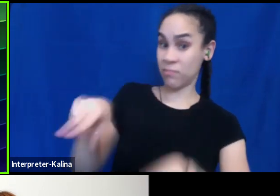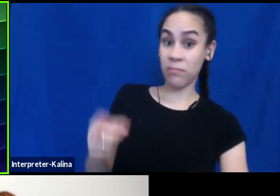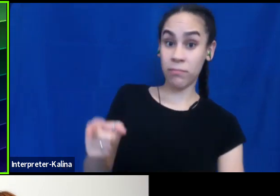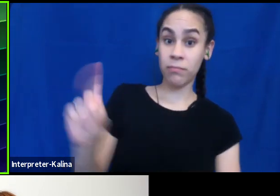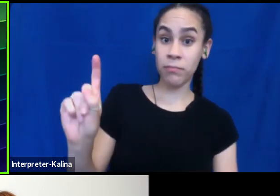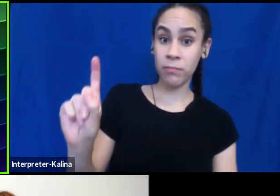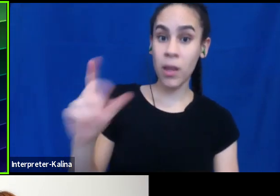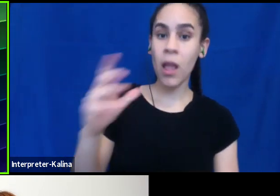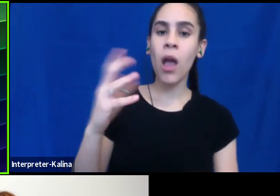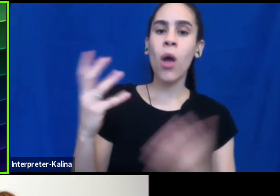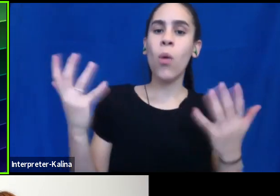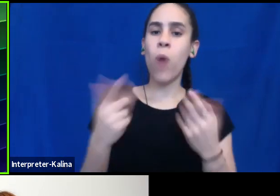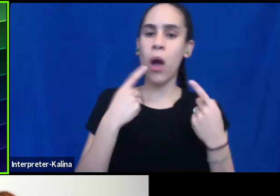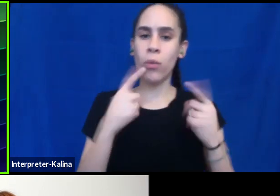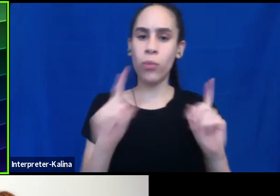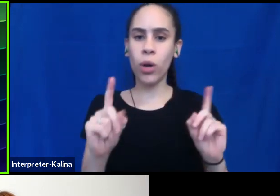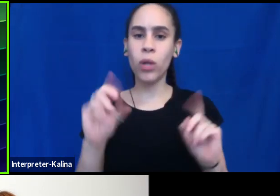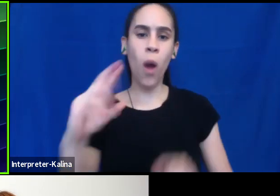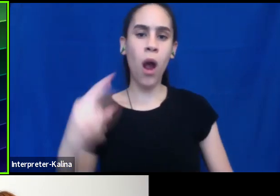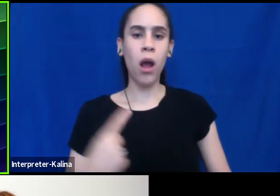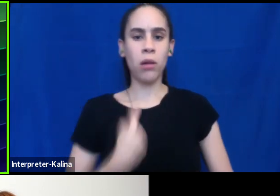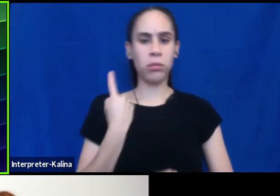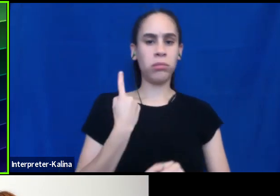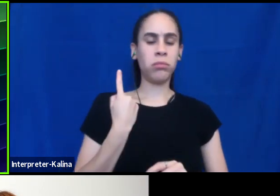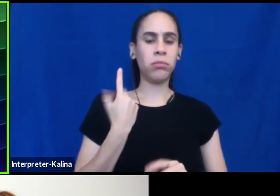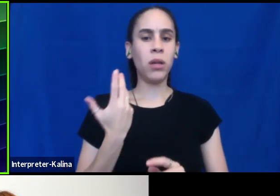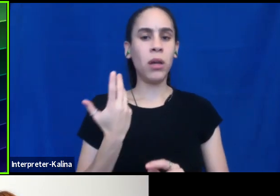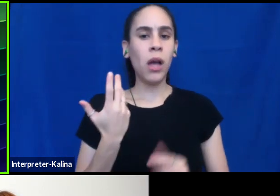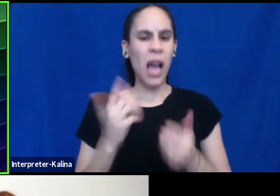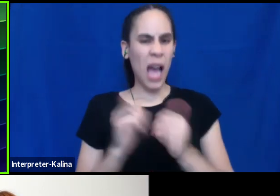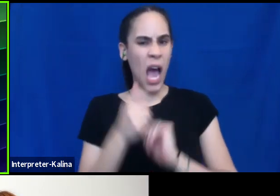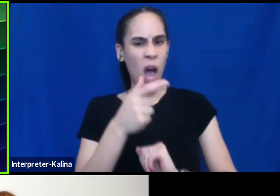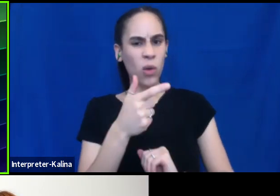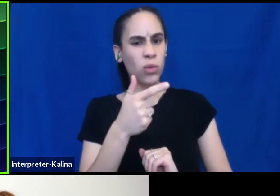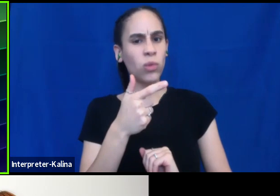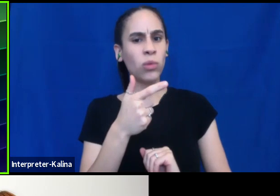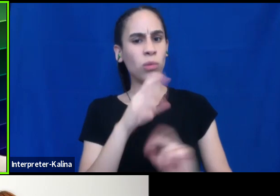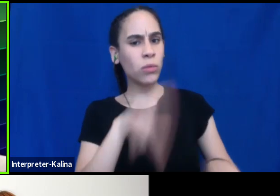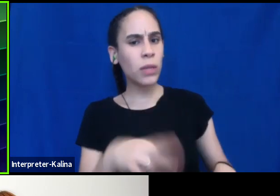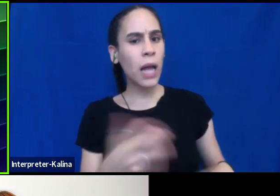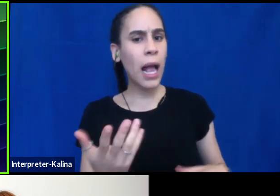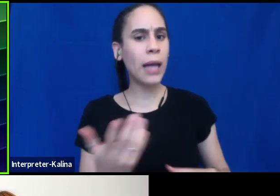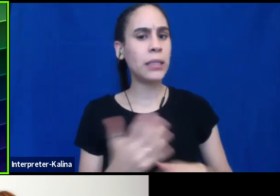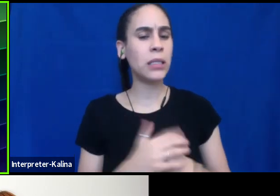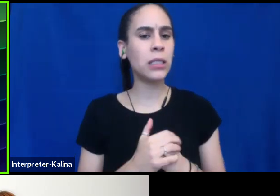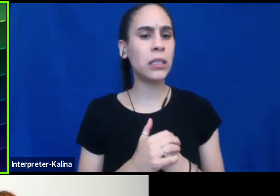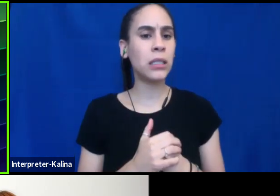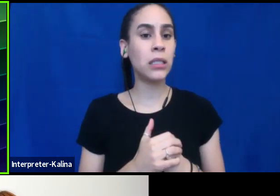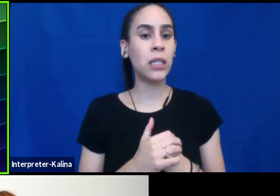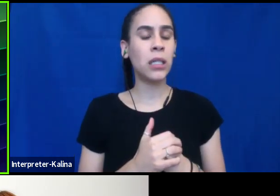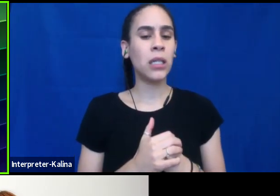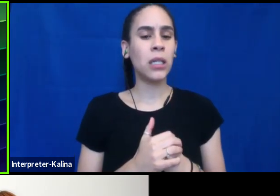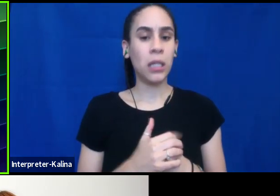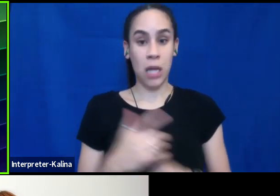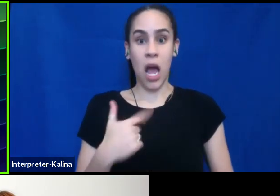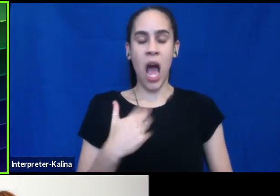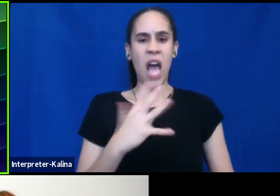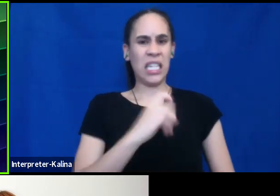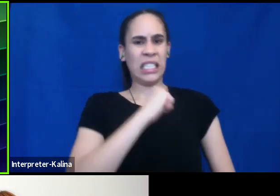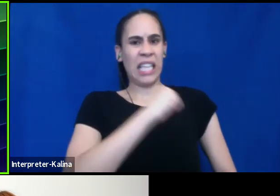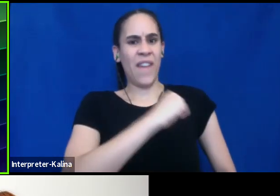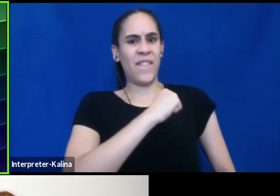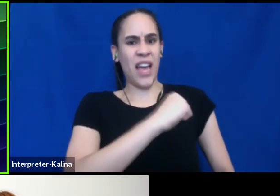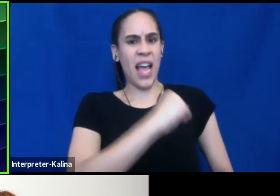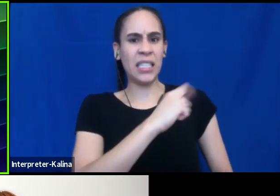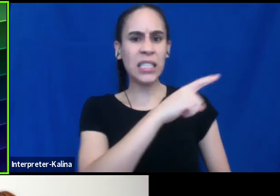oftentimes when I, when I craft a list with people, we'll hear, you know, I got really defensive because the person was yelling at me